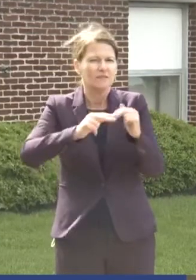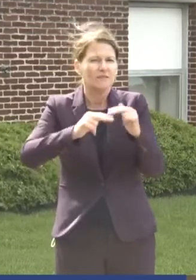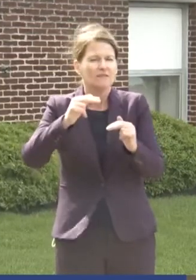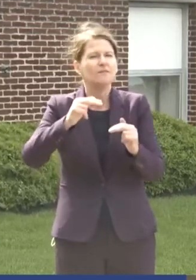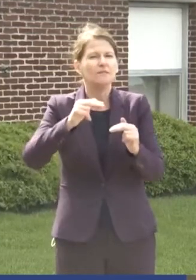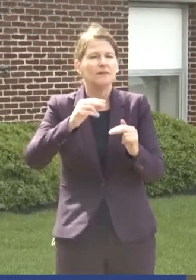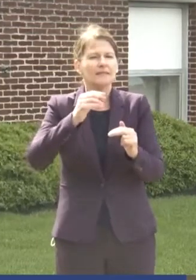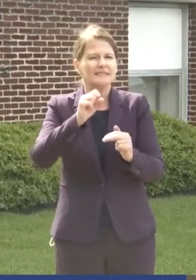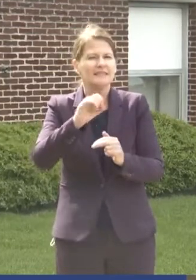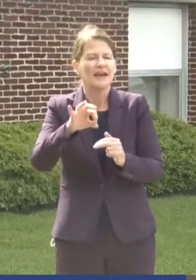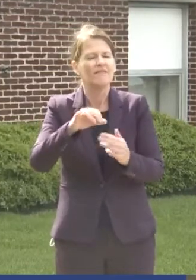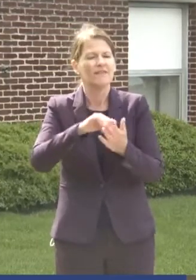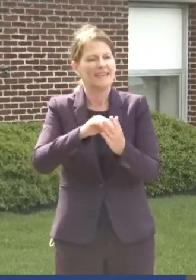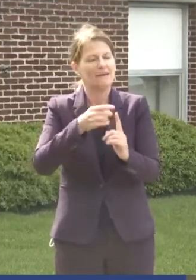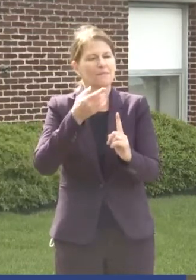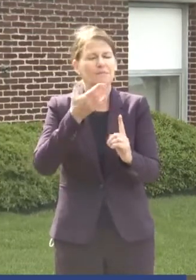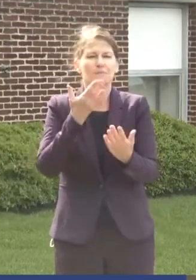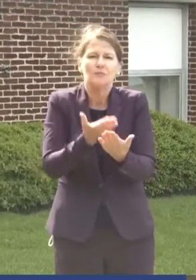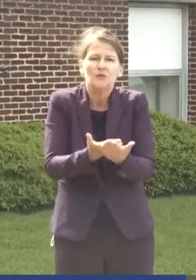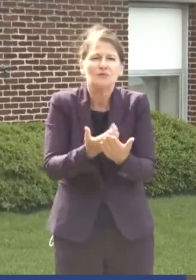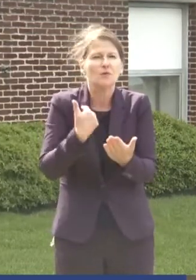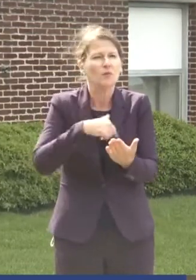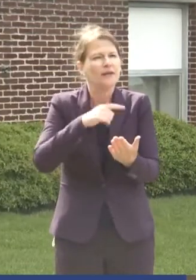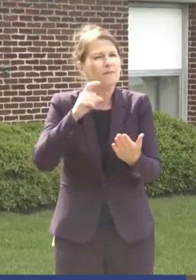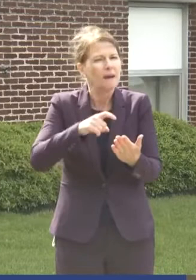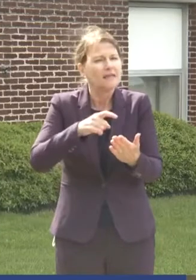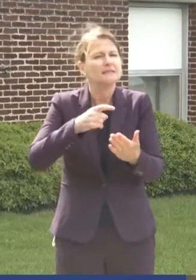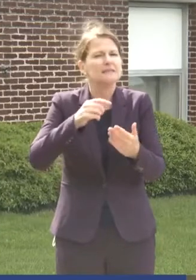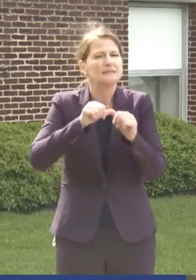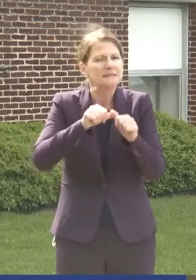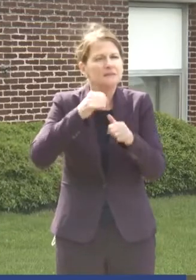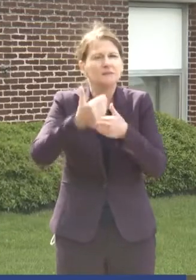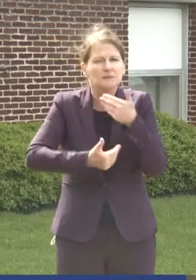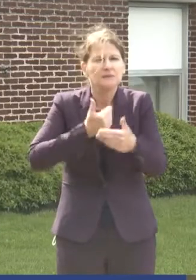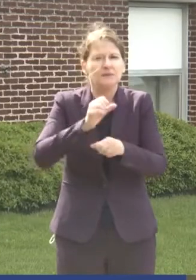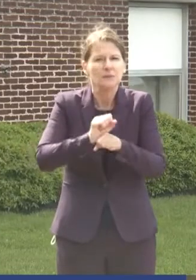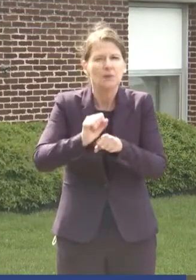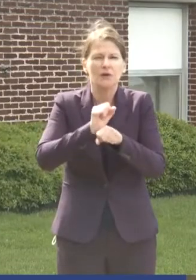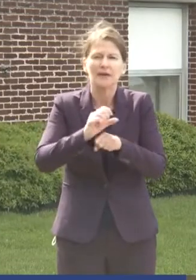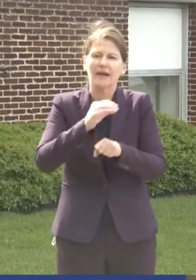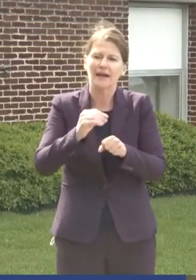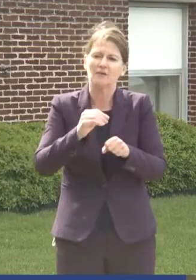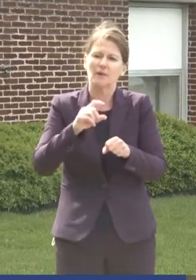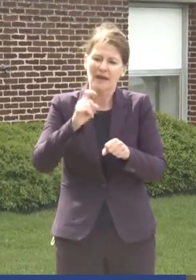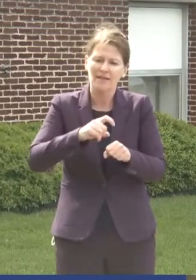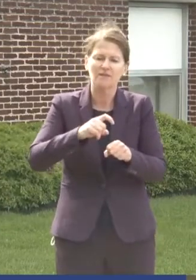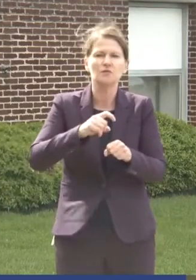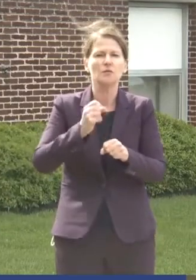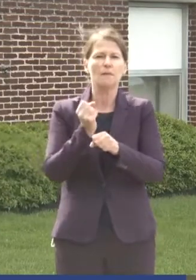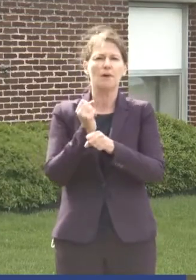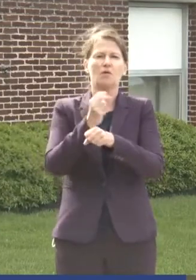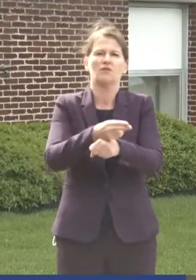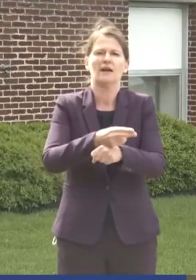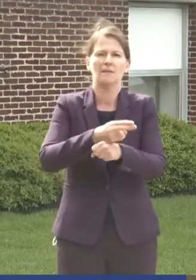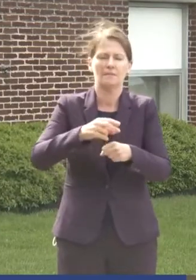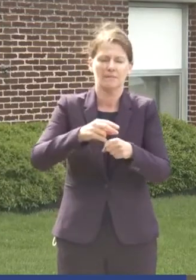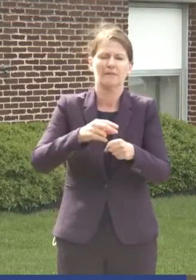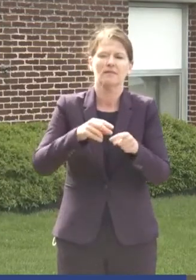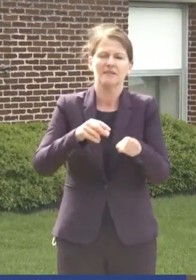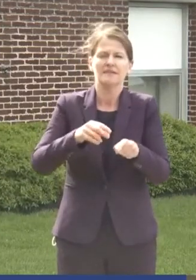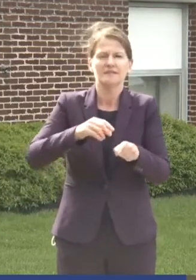that evidence is how far we have to go and how much of a challenge overcoming this vaccine hesitancy will be in the near future.